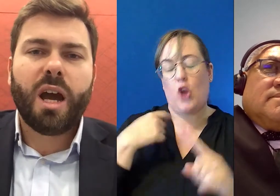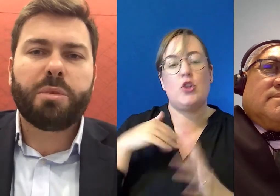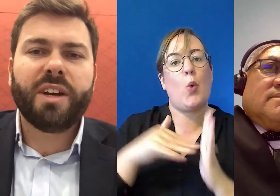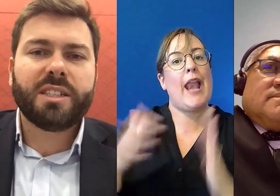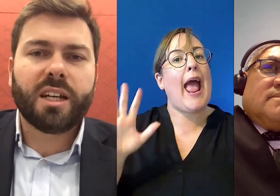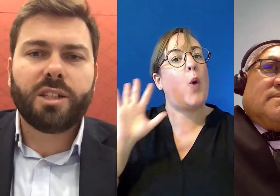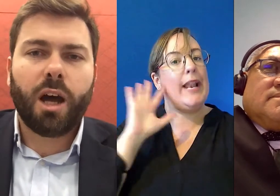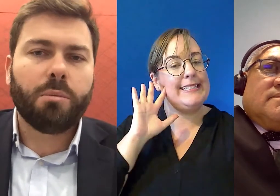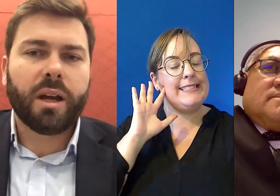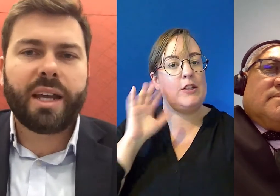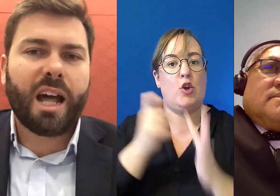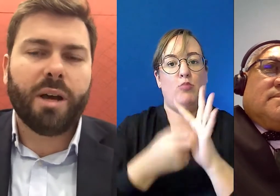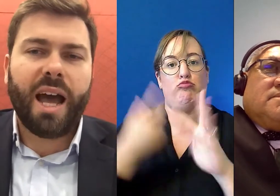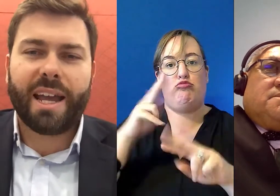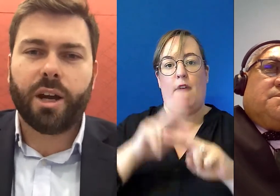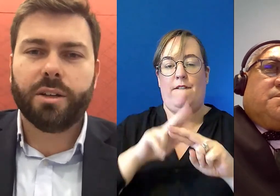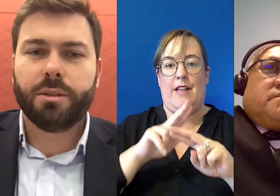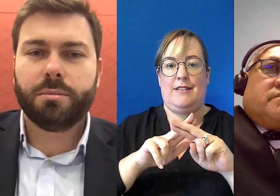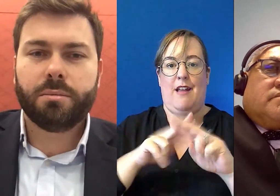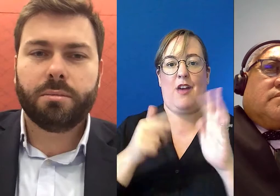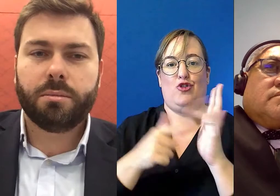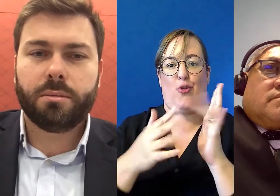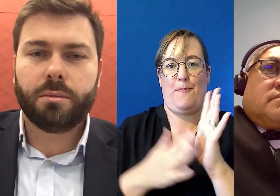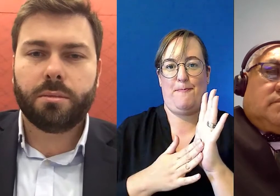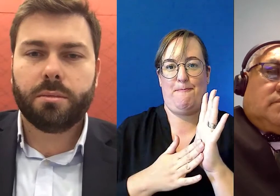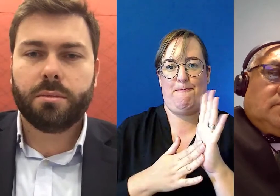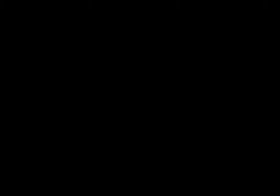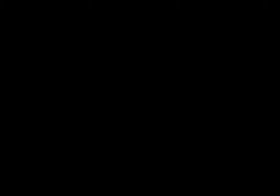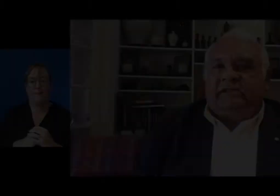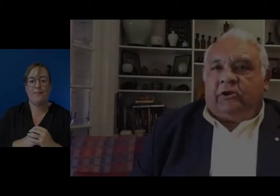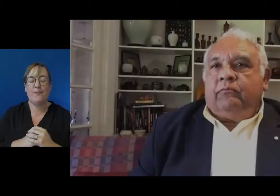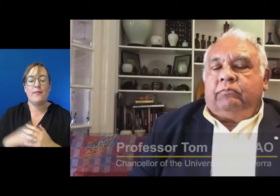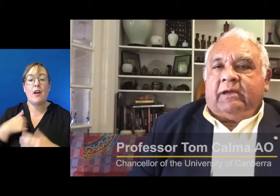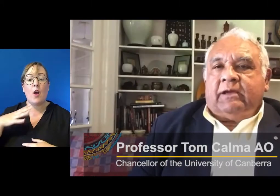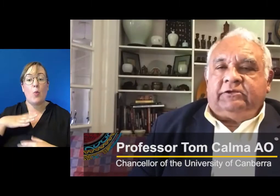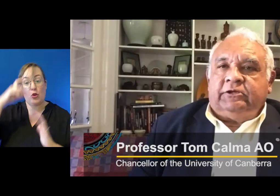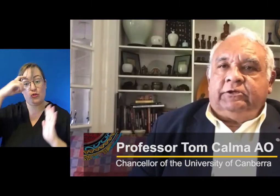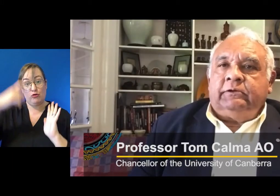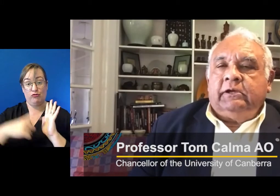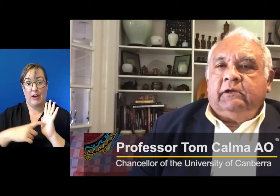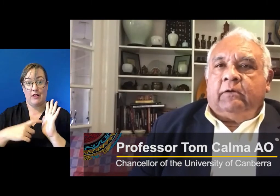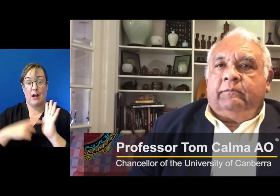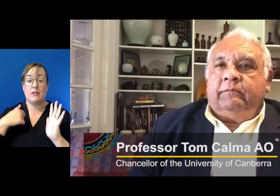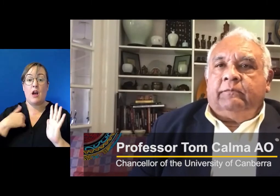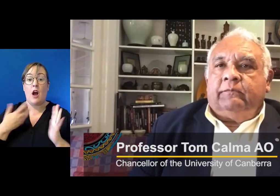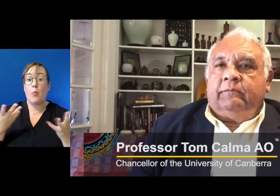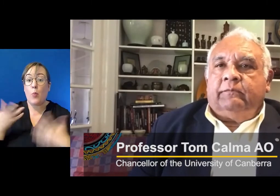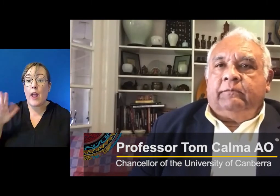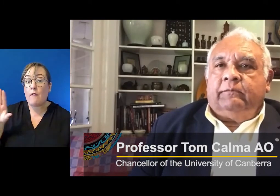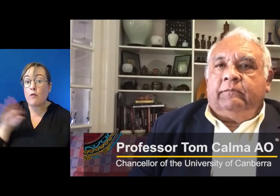Professor Tom Calmer. Professor Can I begin by recognising that I'm coming to you from